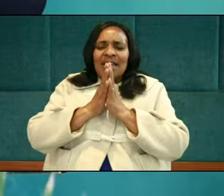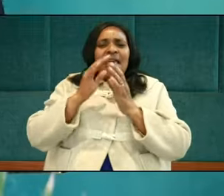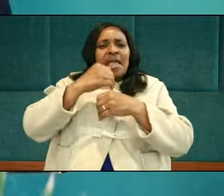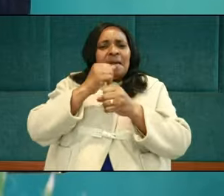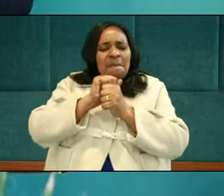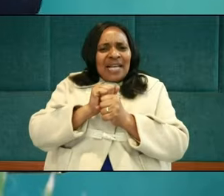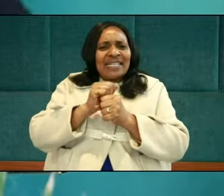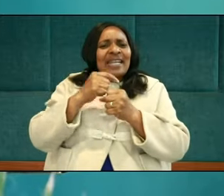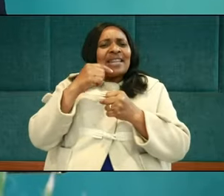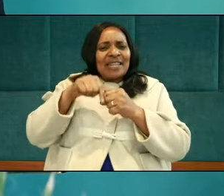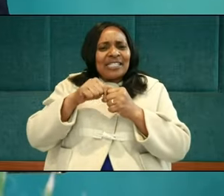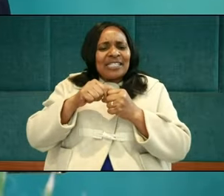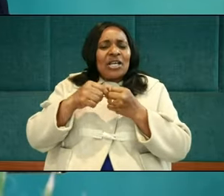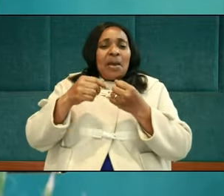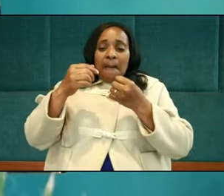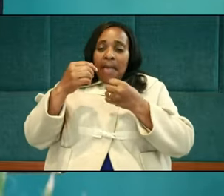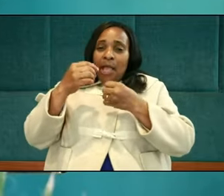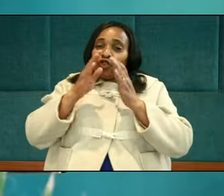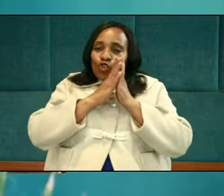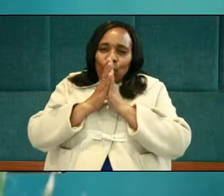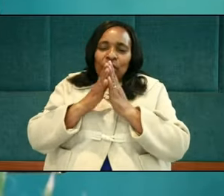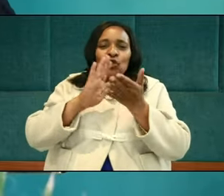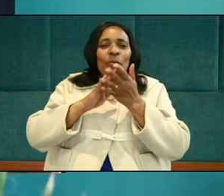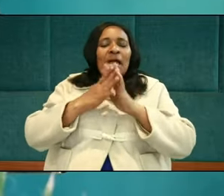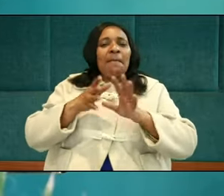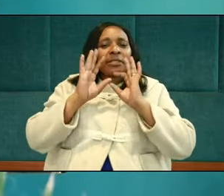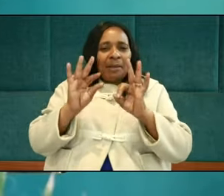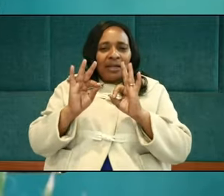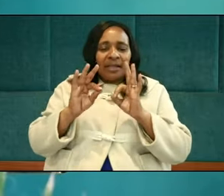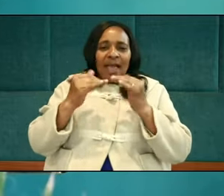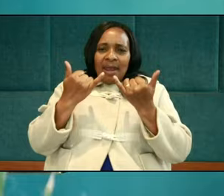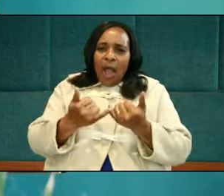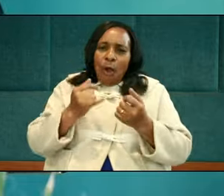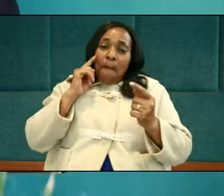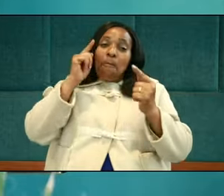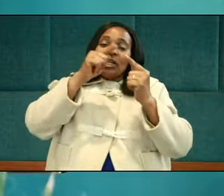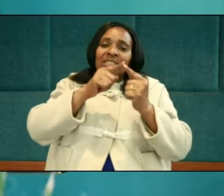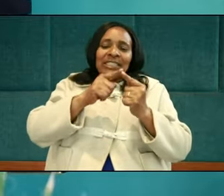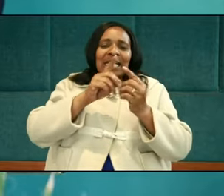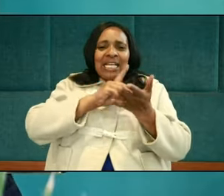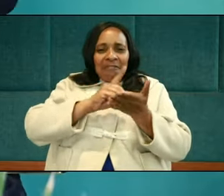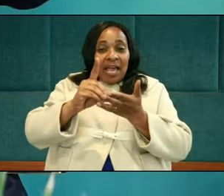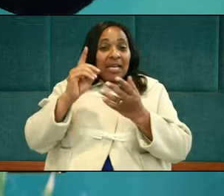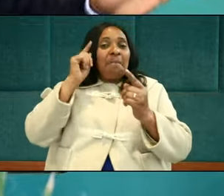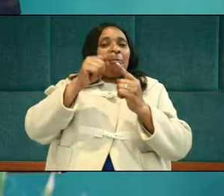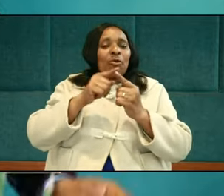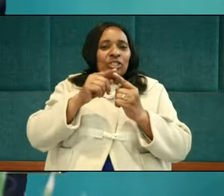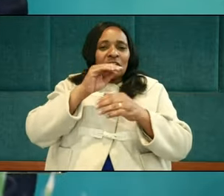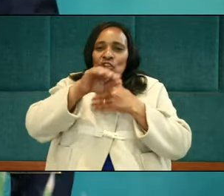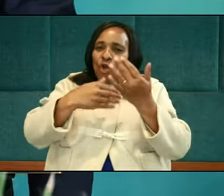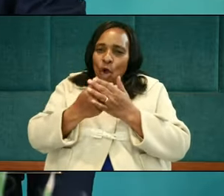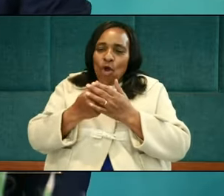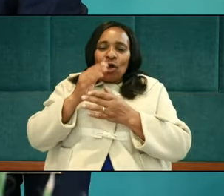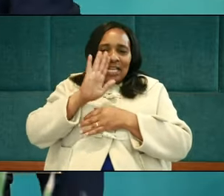the traumatic narrative. And now he's pointing the possible divine purpose in all that